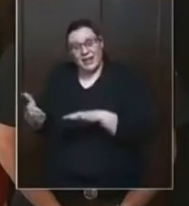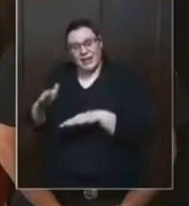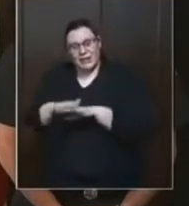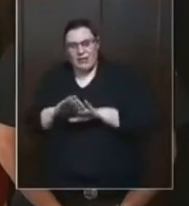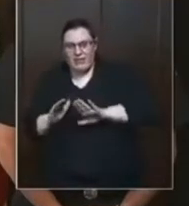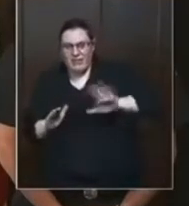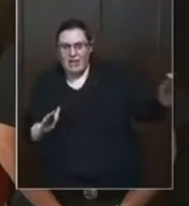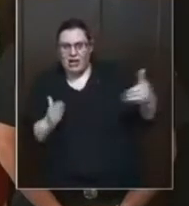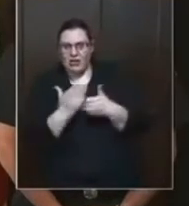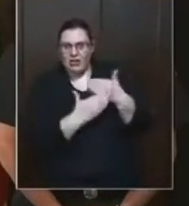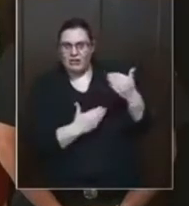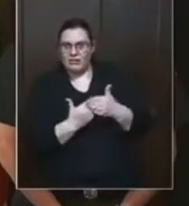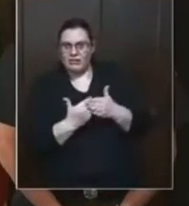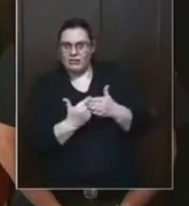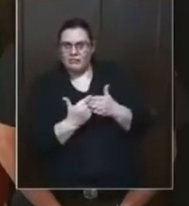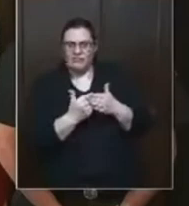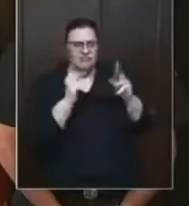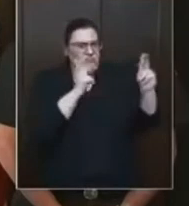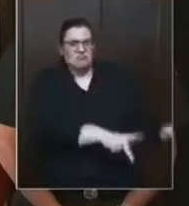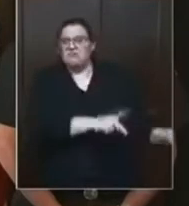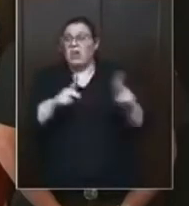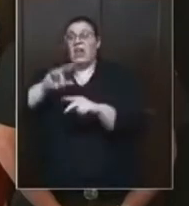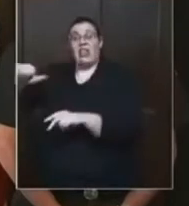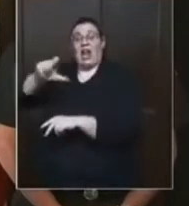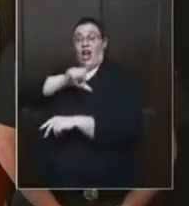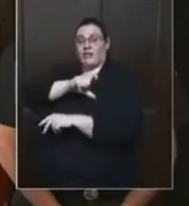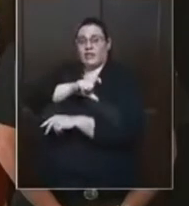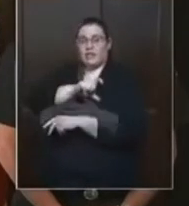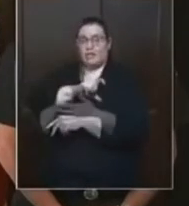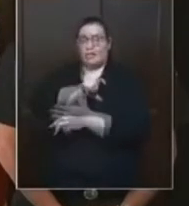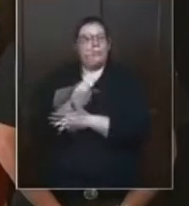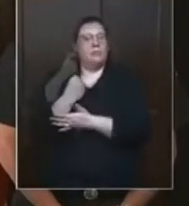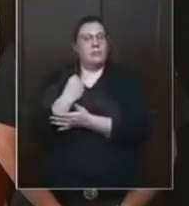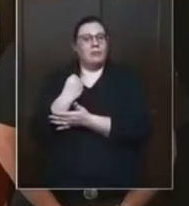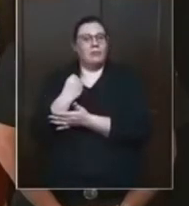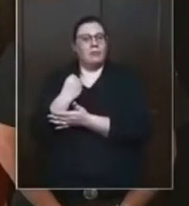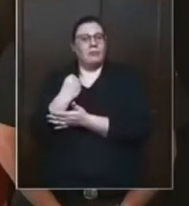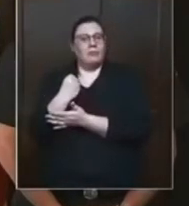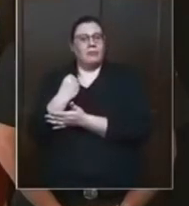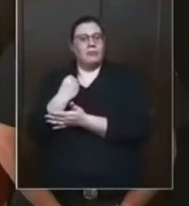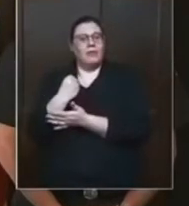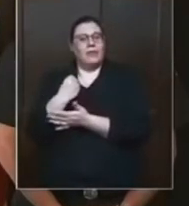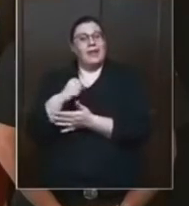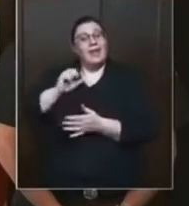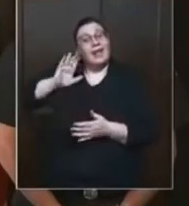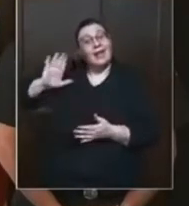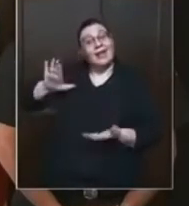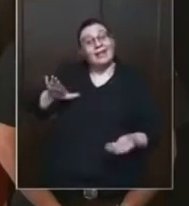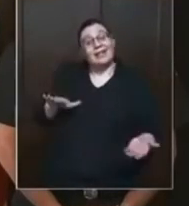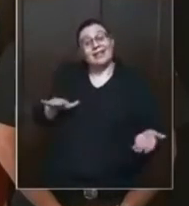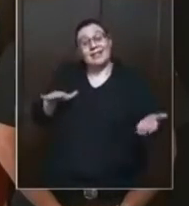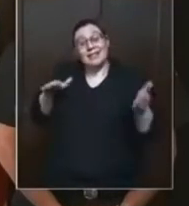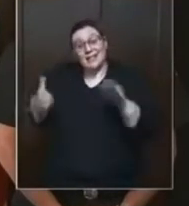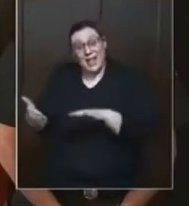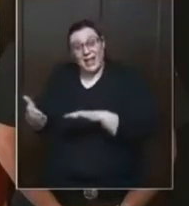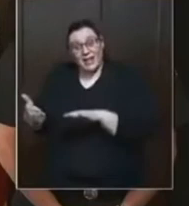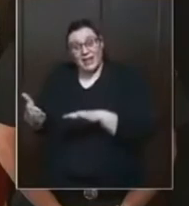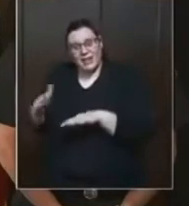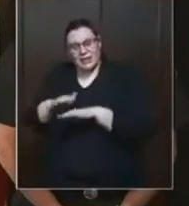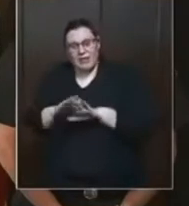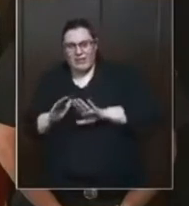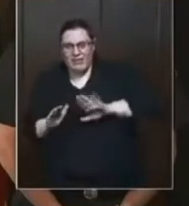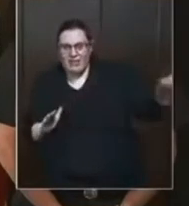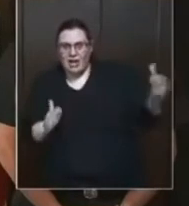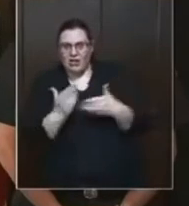NYPD, LAPD, NOPD, HPD, CPD, and all these different PDs and the military